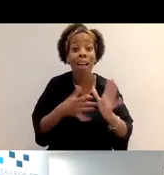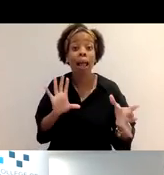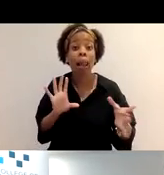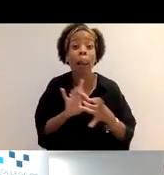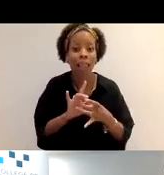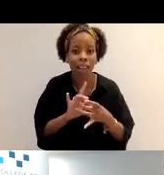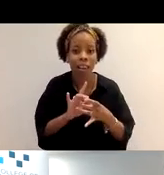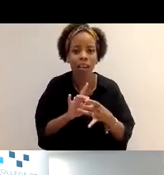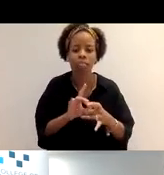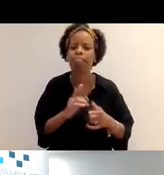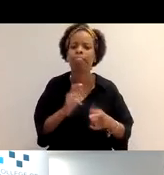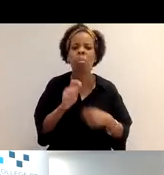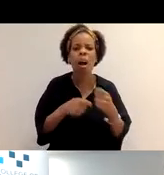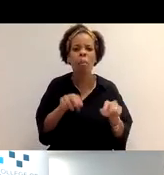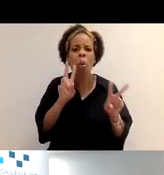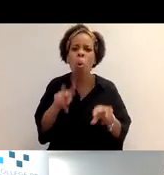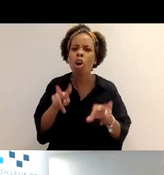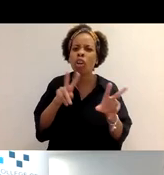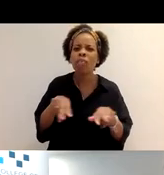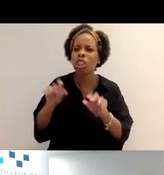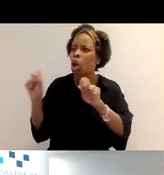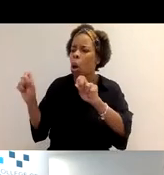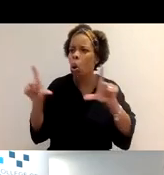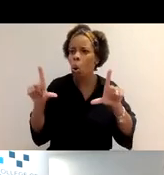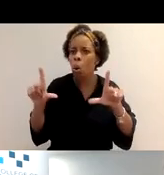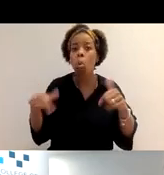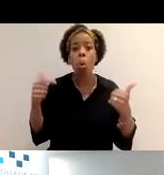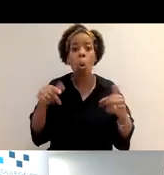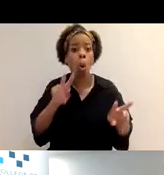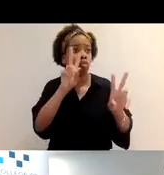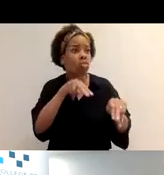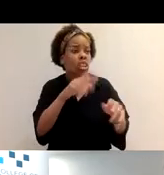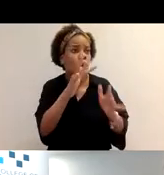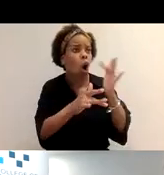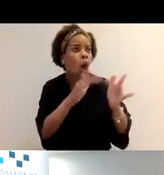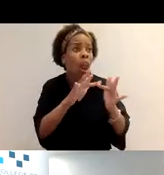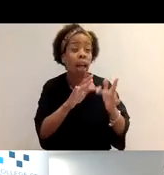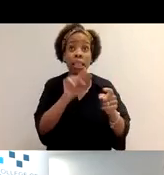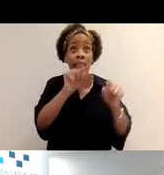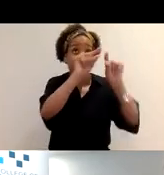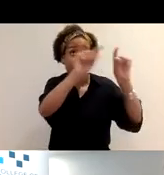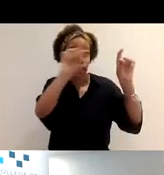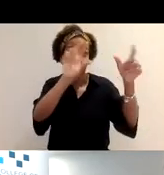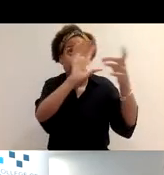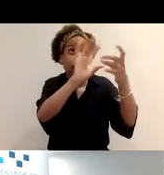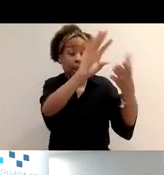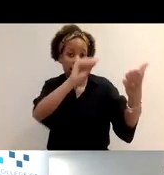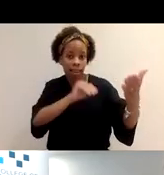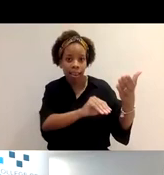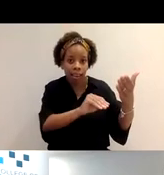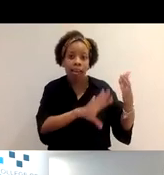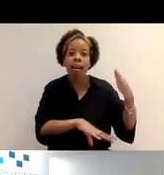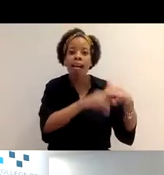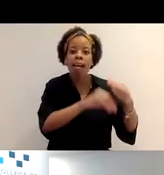CPD activity was watching a video or it was reading an article online, you can add a link to it so that it's easy for you to